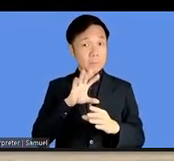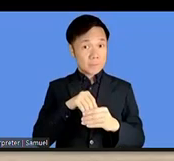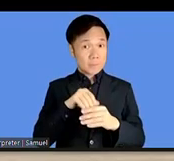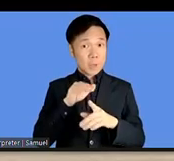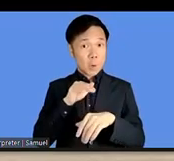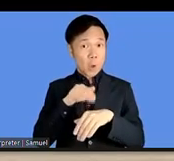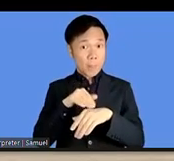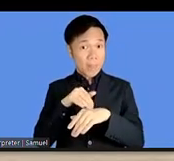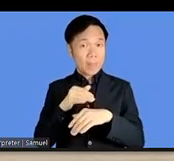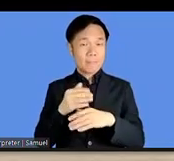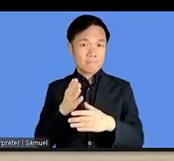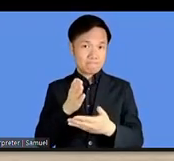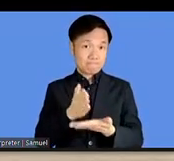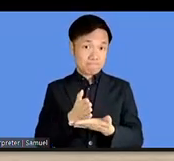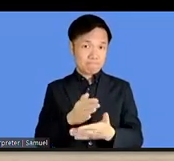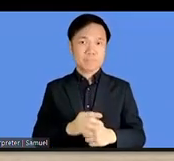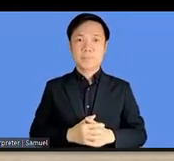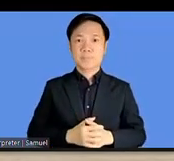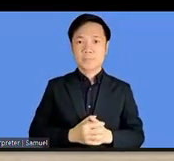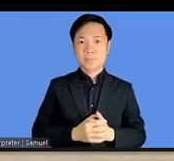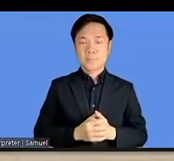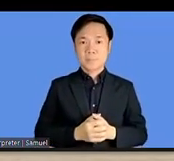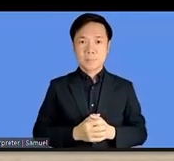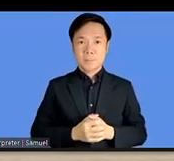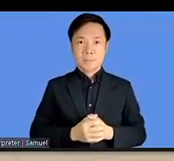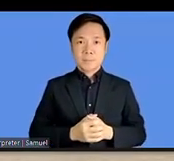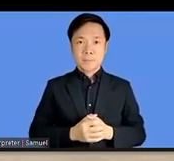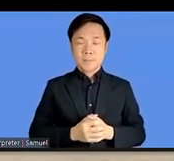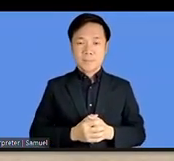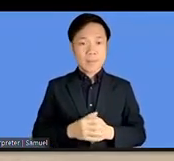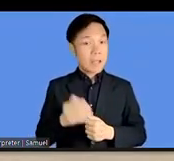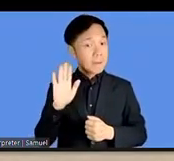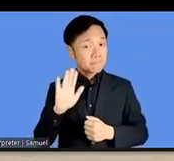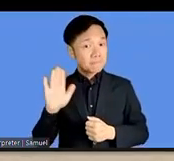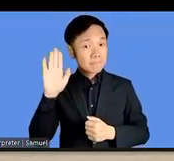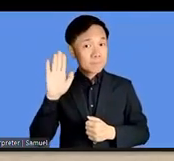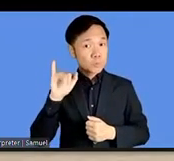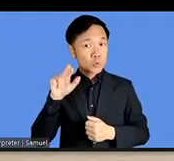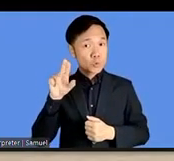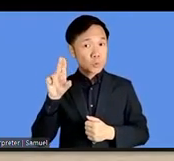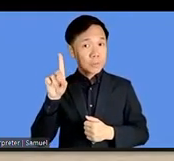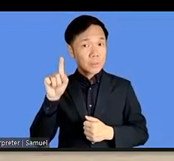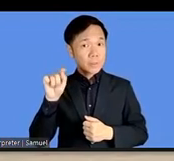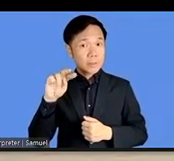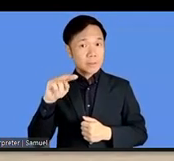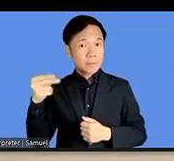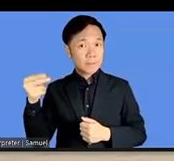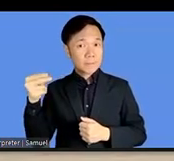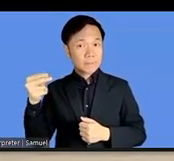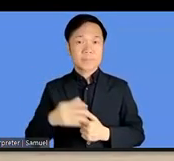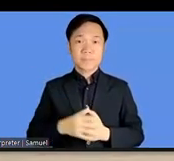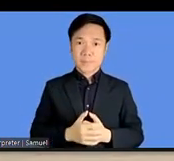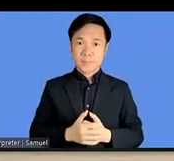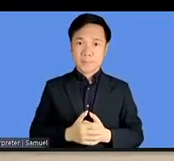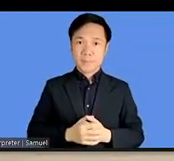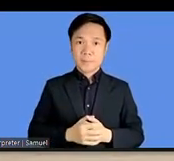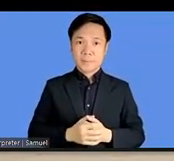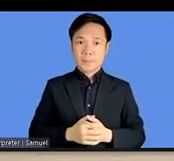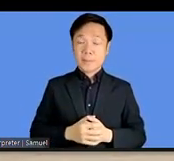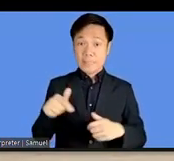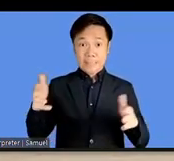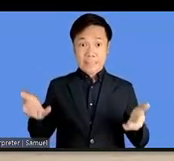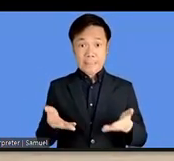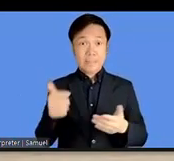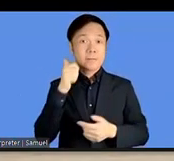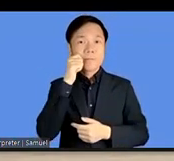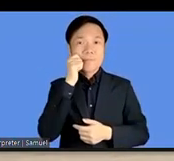um Judith if i can just add that my comment is mostly about the on-site participation right